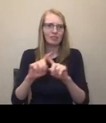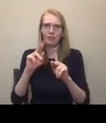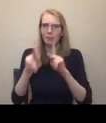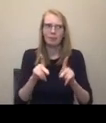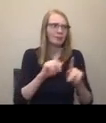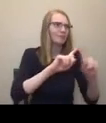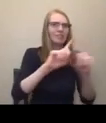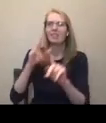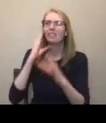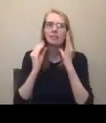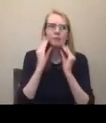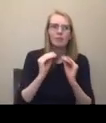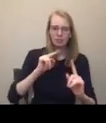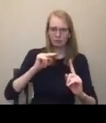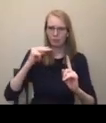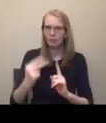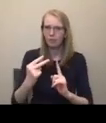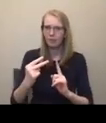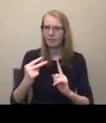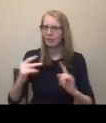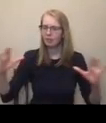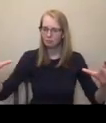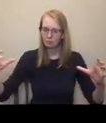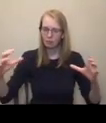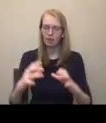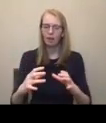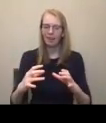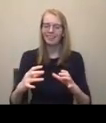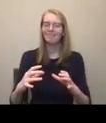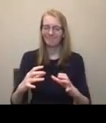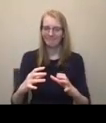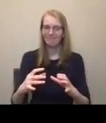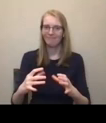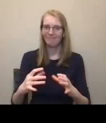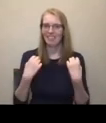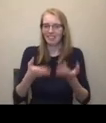coming together within that space and finding that healing there in that relational aspect.